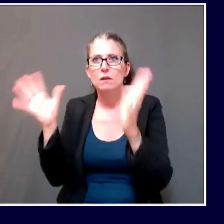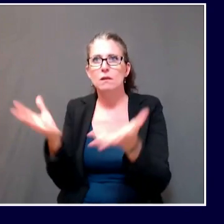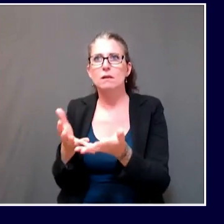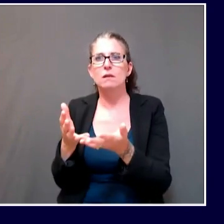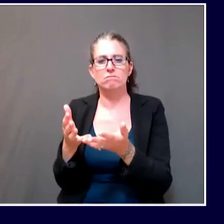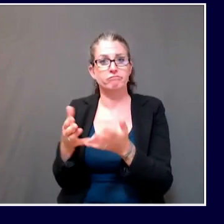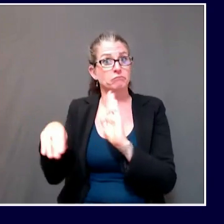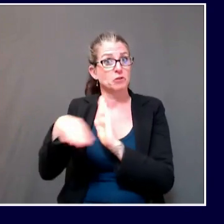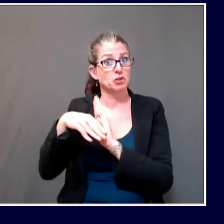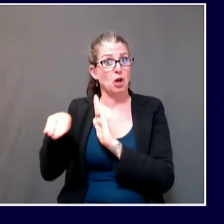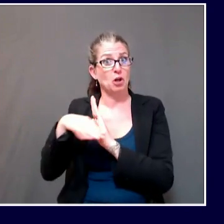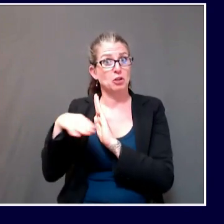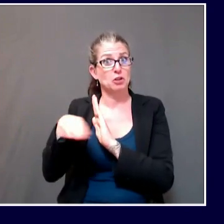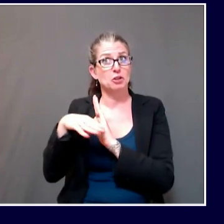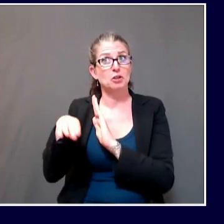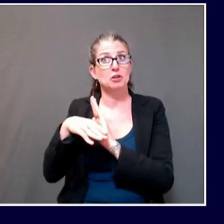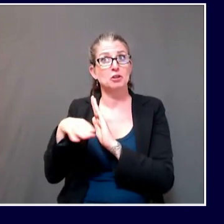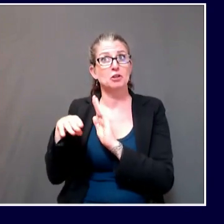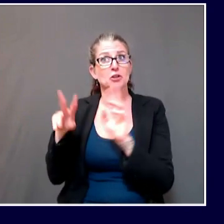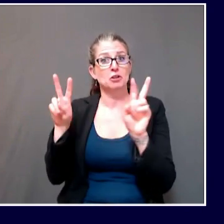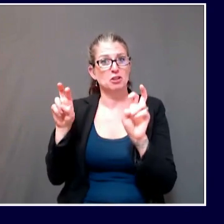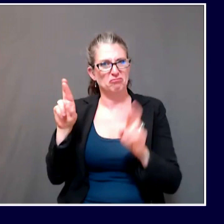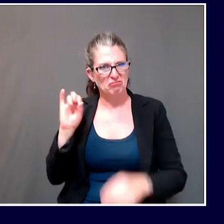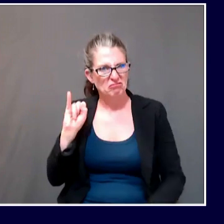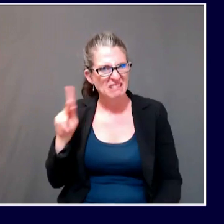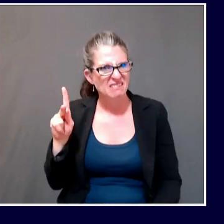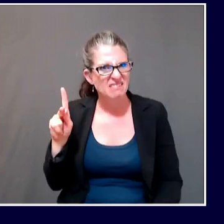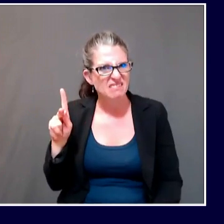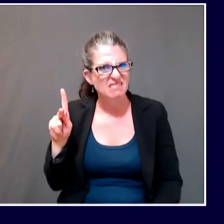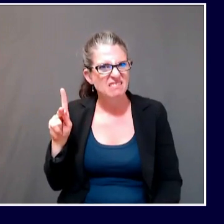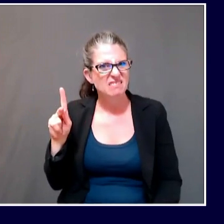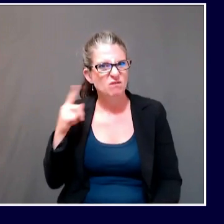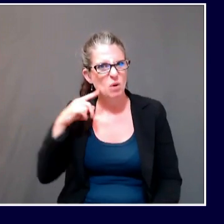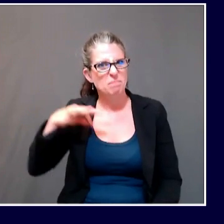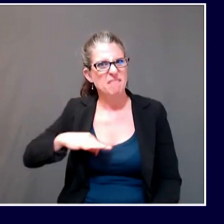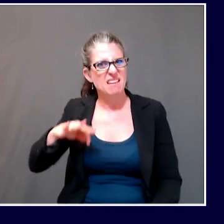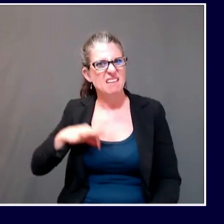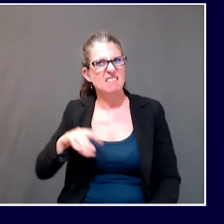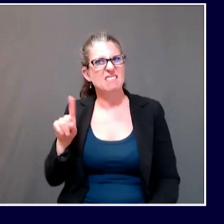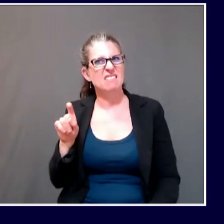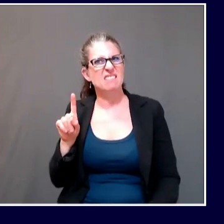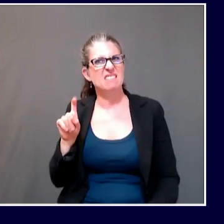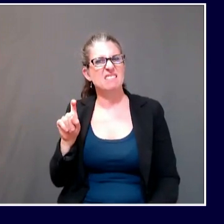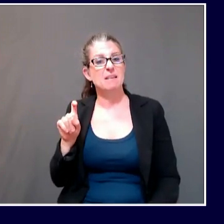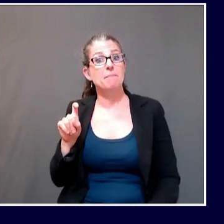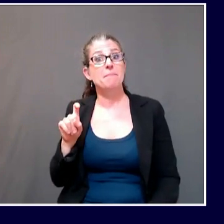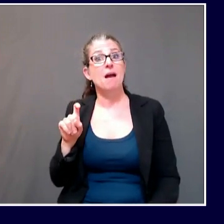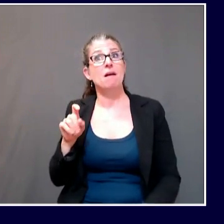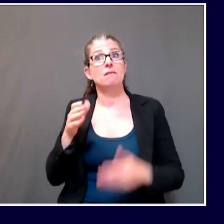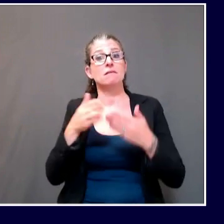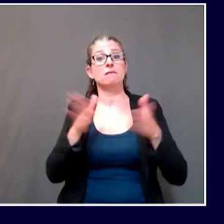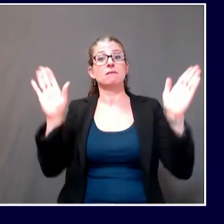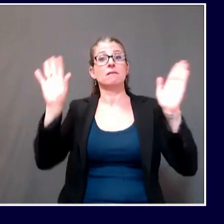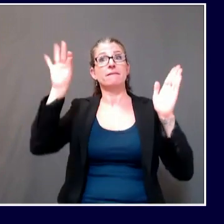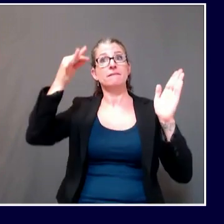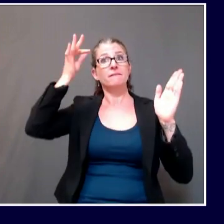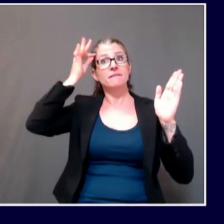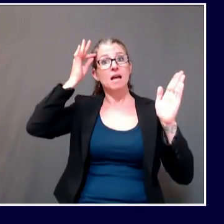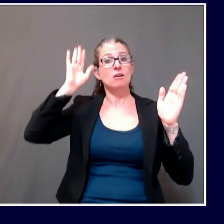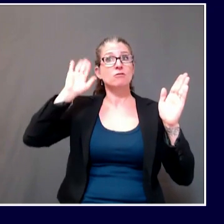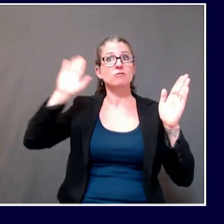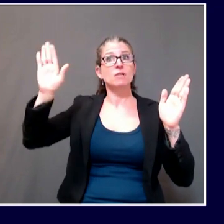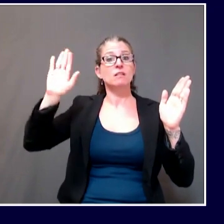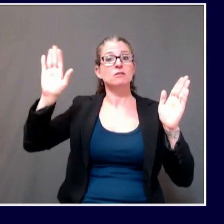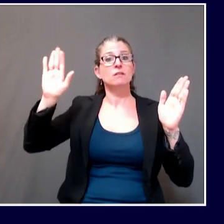Maine, but the NFHS, National Federation of High School Sports,